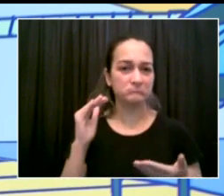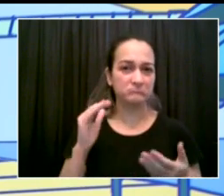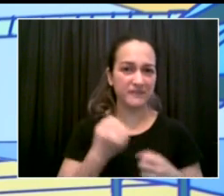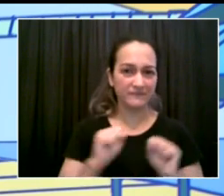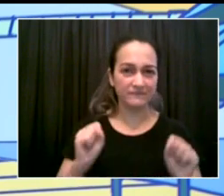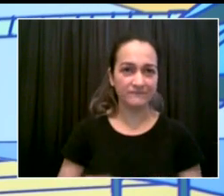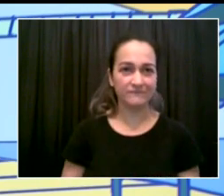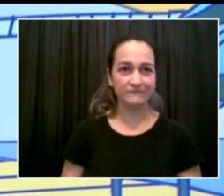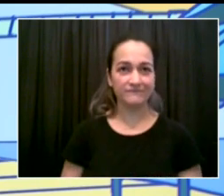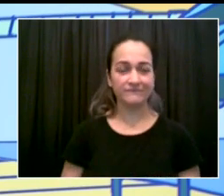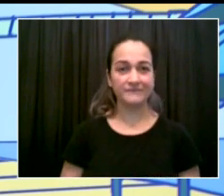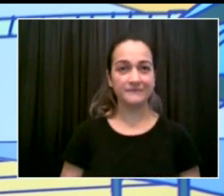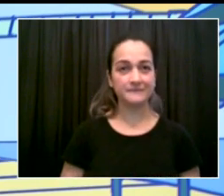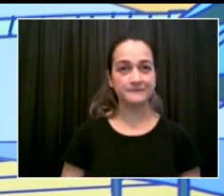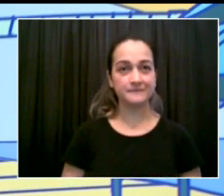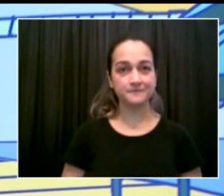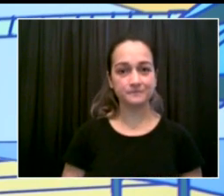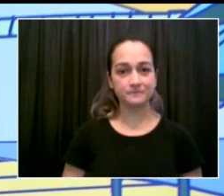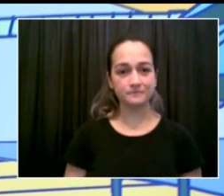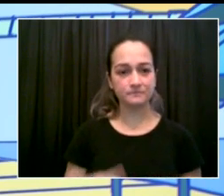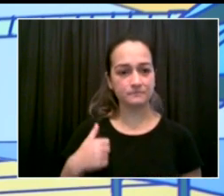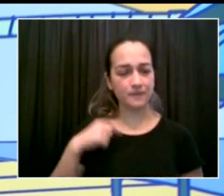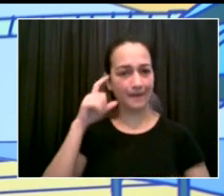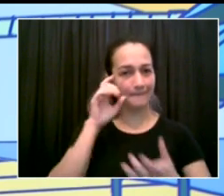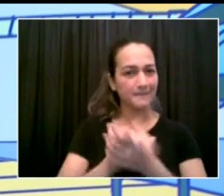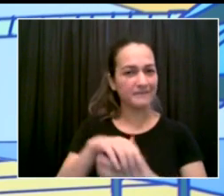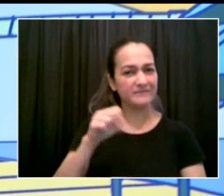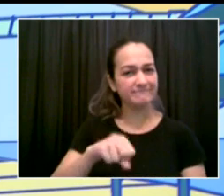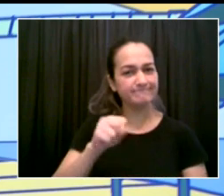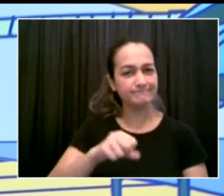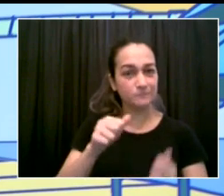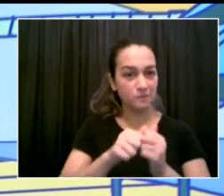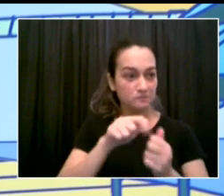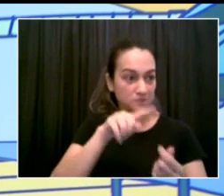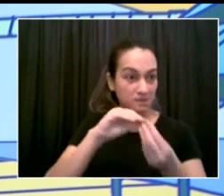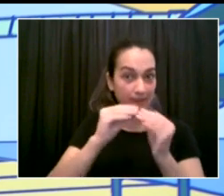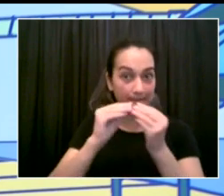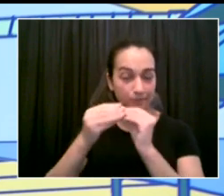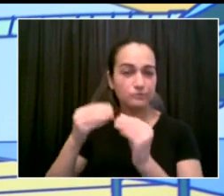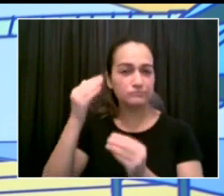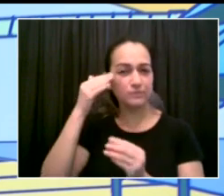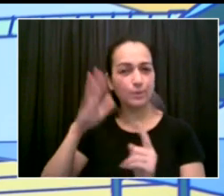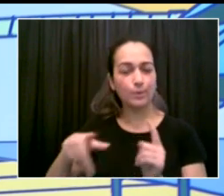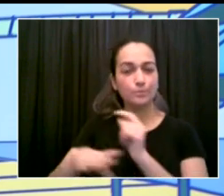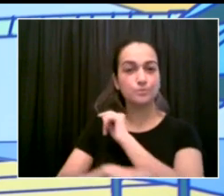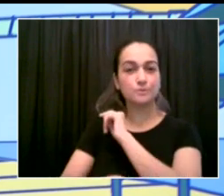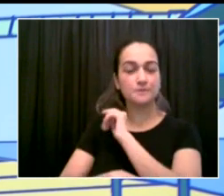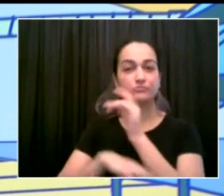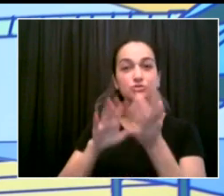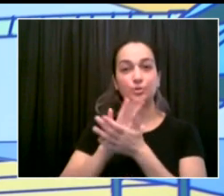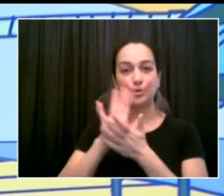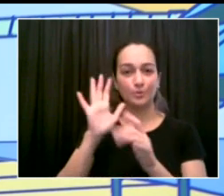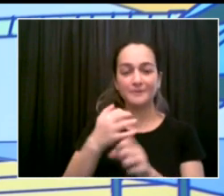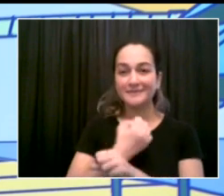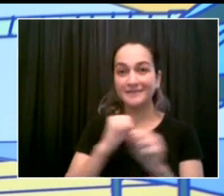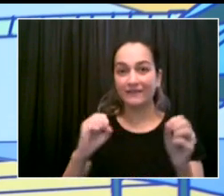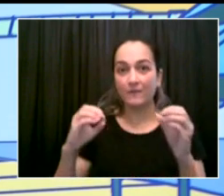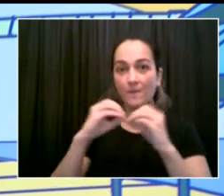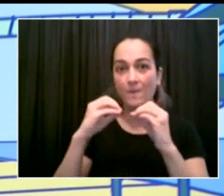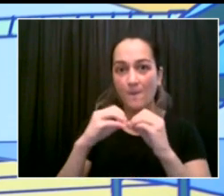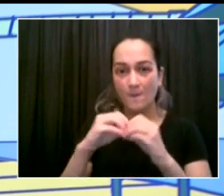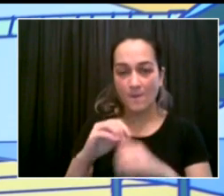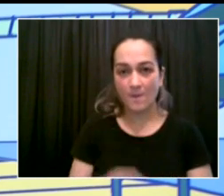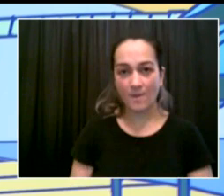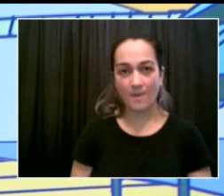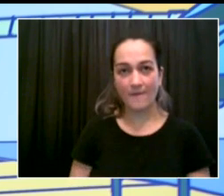any school a need to do more, we can easily send more testing in literally the same day. If we want to, in any case, we always have that option.